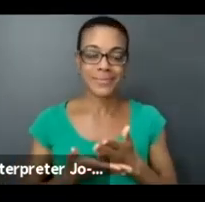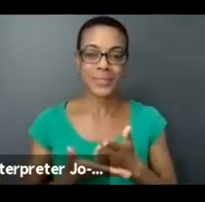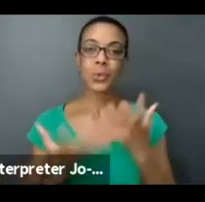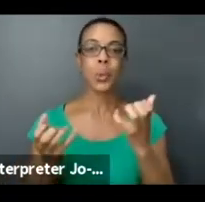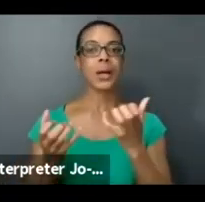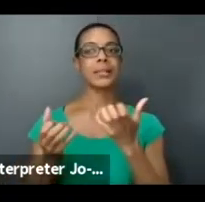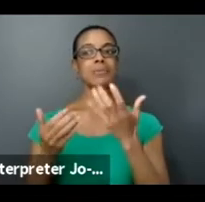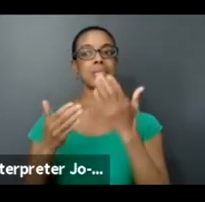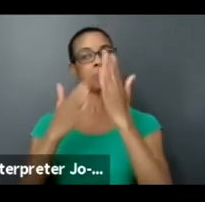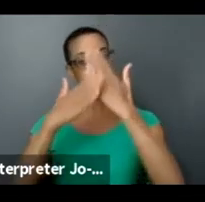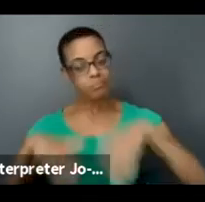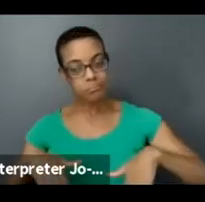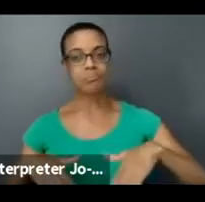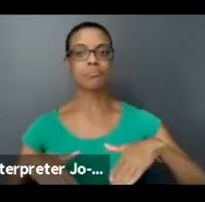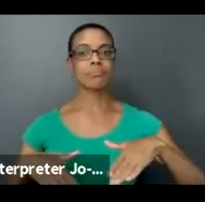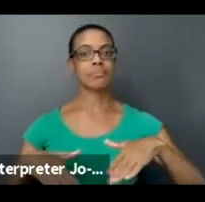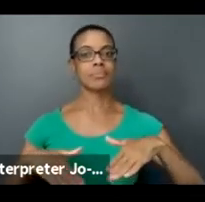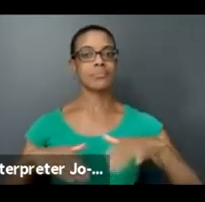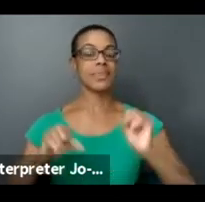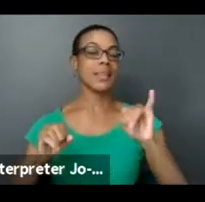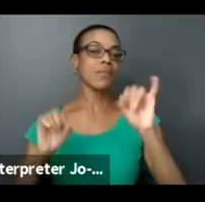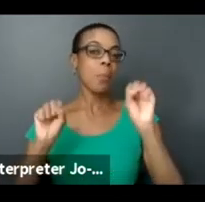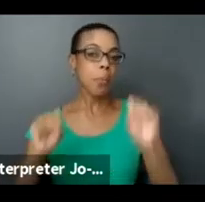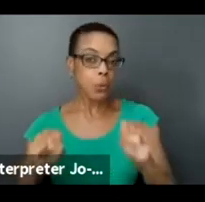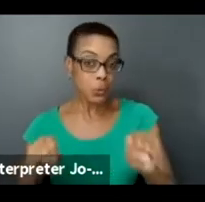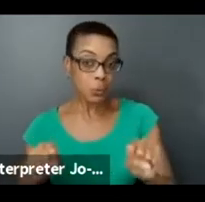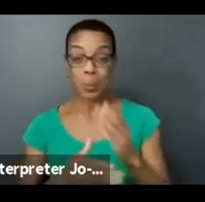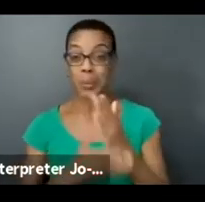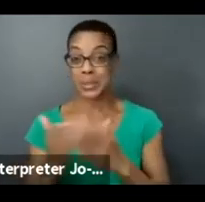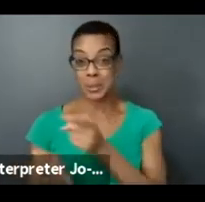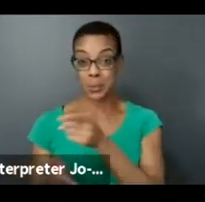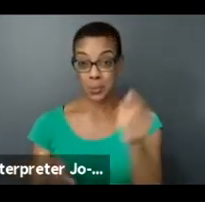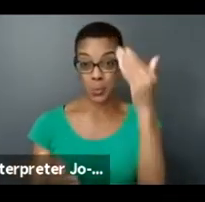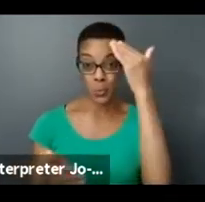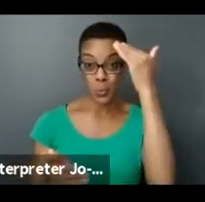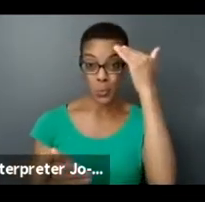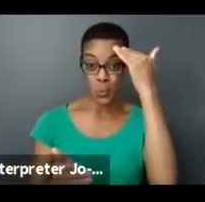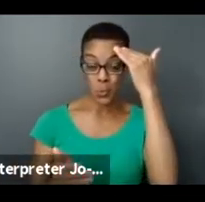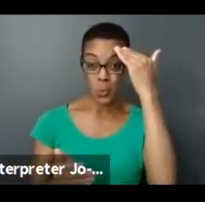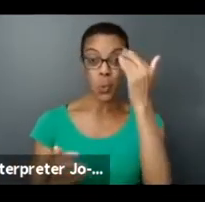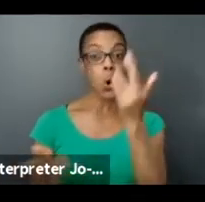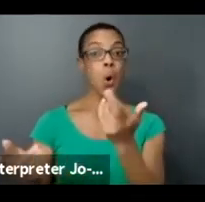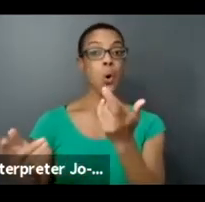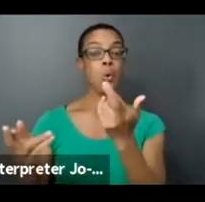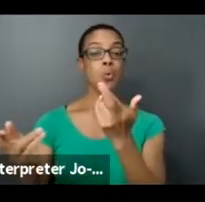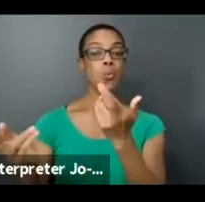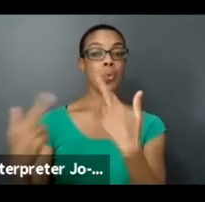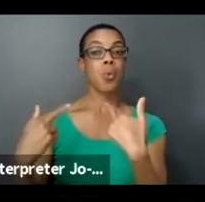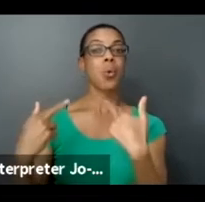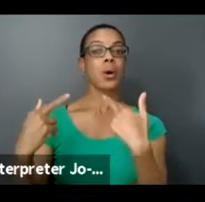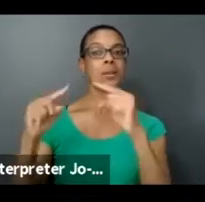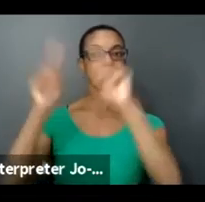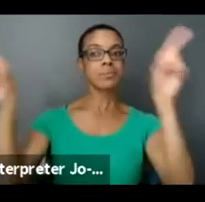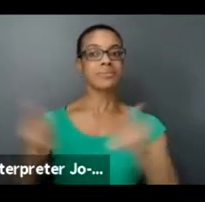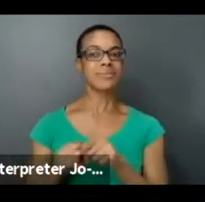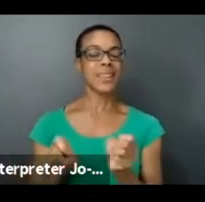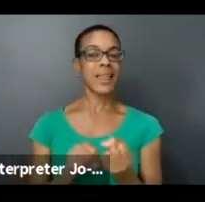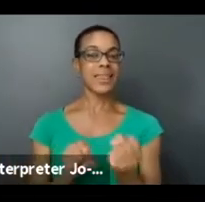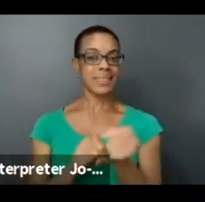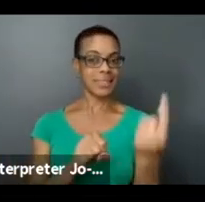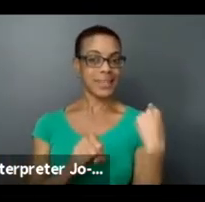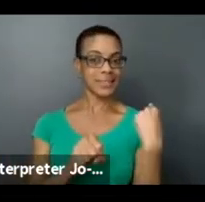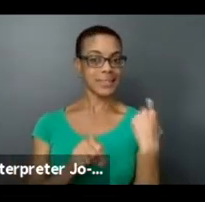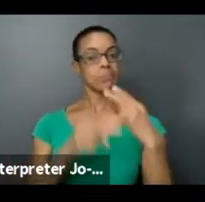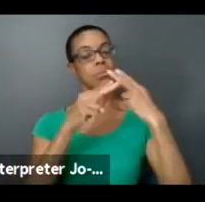possible. Some of you may know that a report came out late last year called Unfunded.